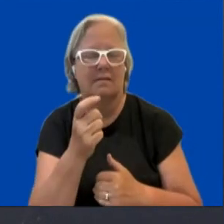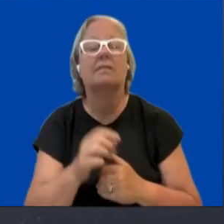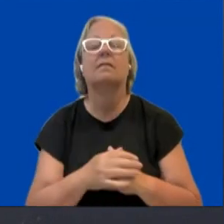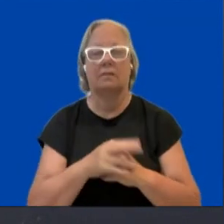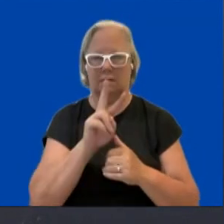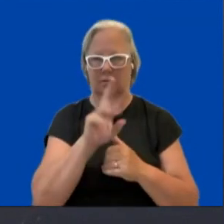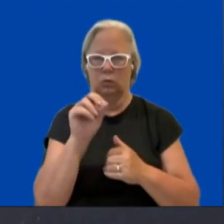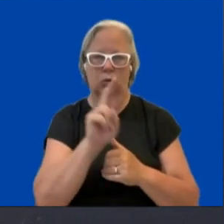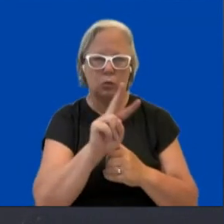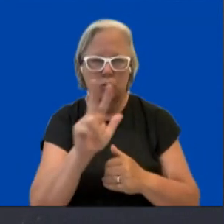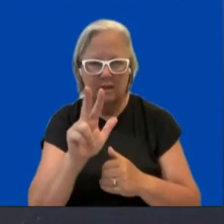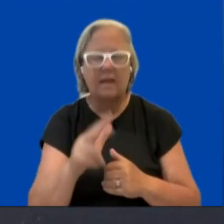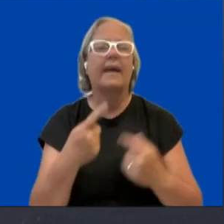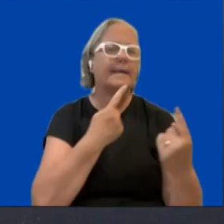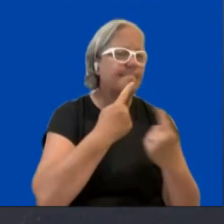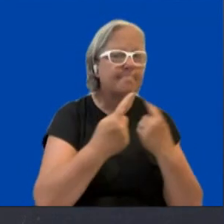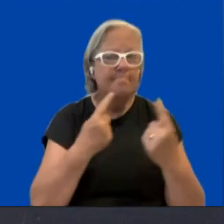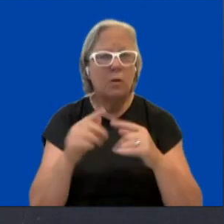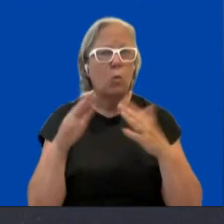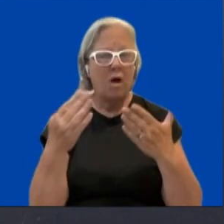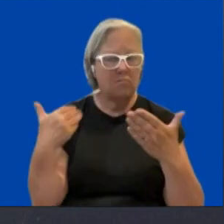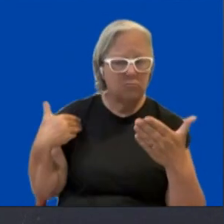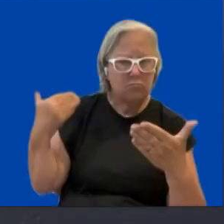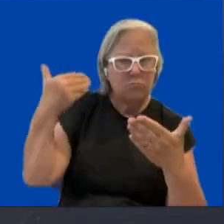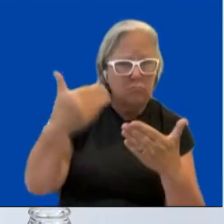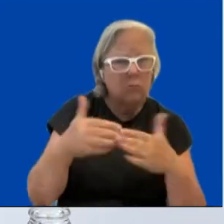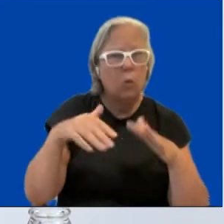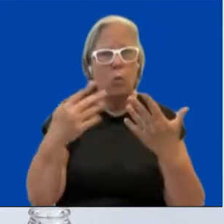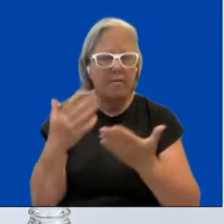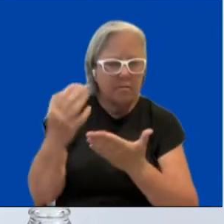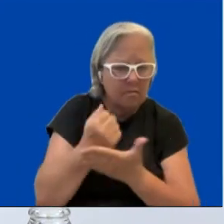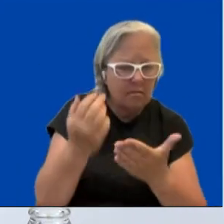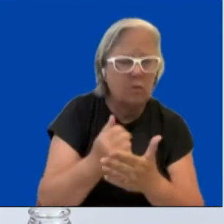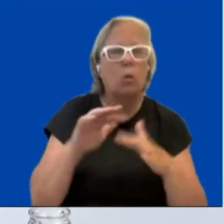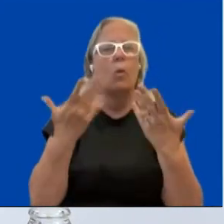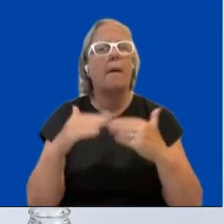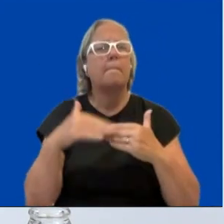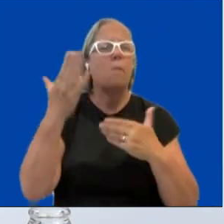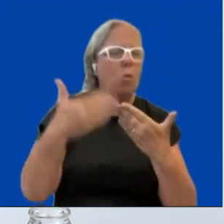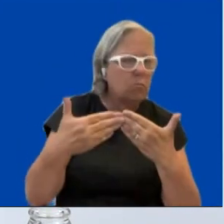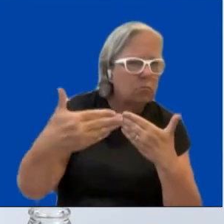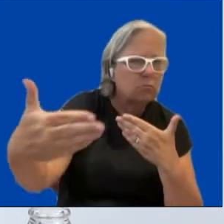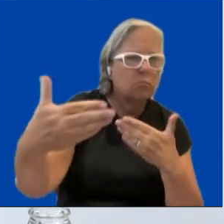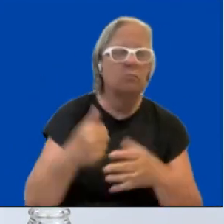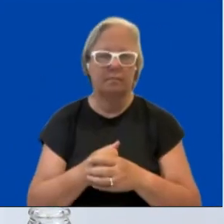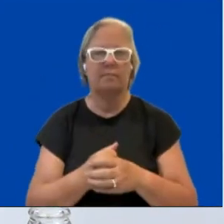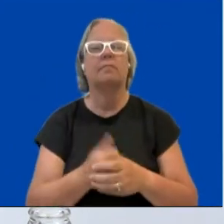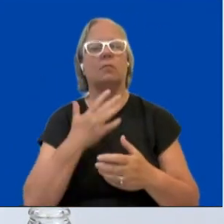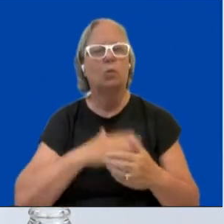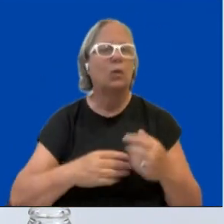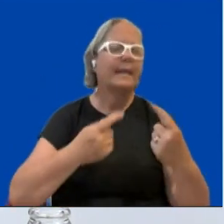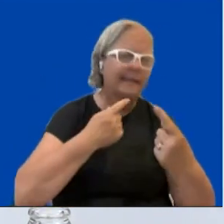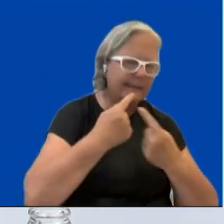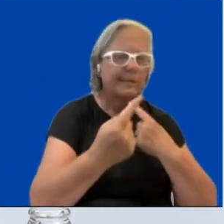will look at what remains to be done. So we will start by discussing how the Green Deal policies